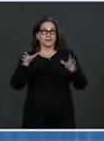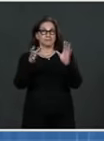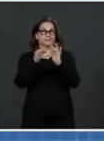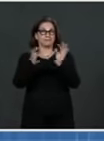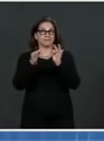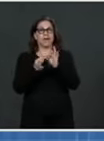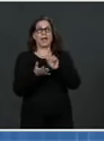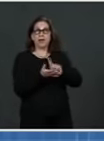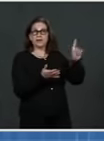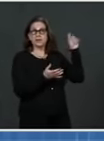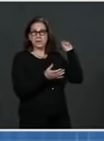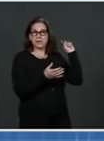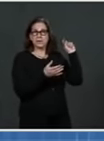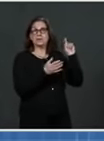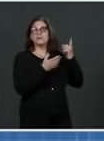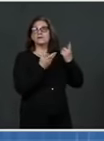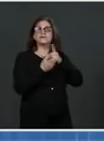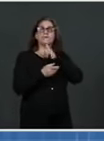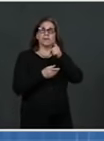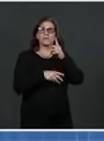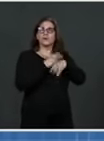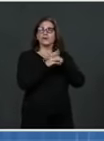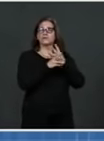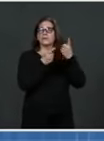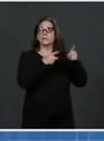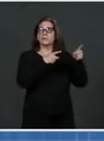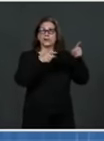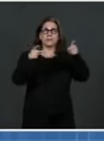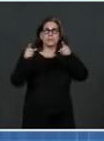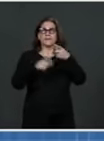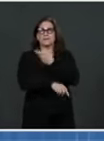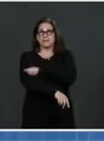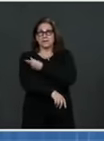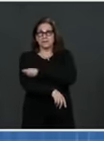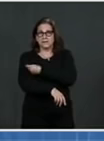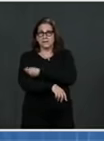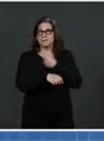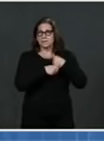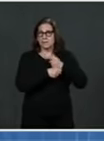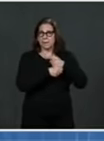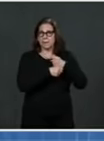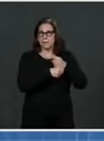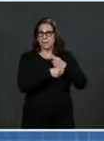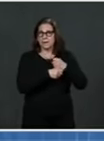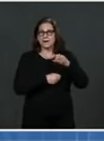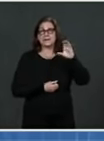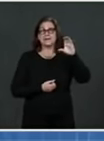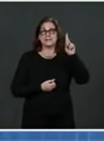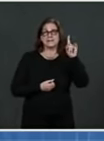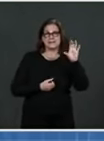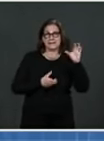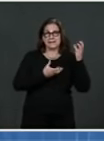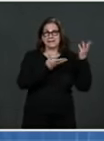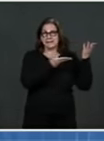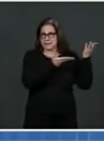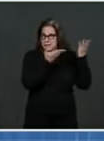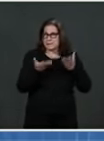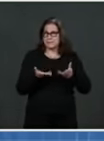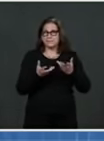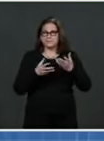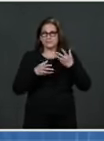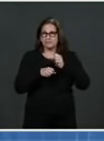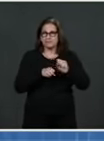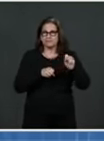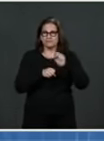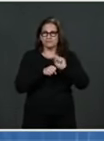evidence on the protection of COVID-19 vaccines provide. And CDC scientists have been working since these vaccines were first authorized